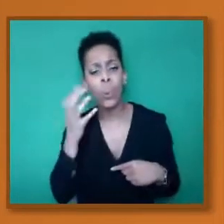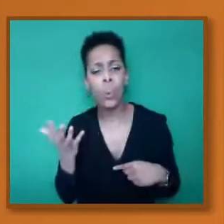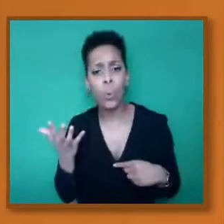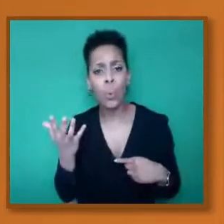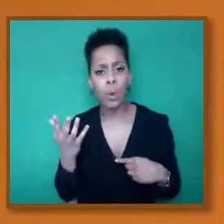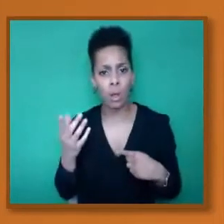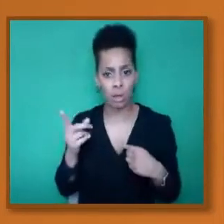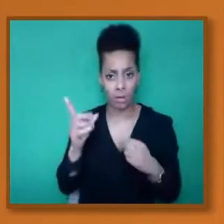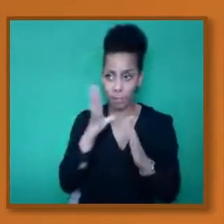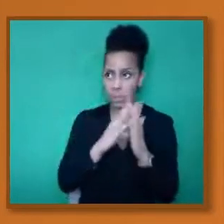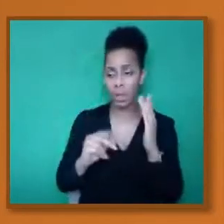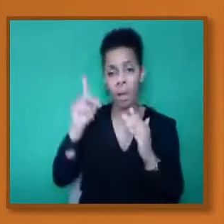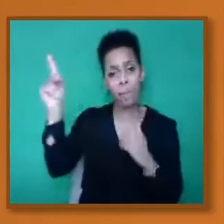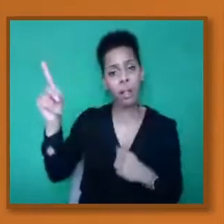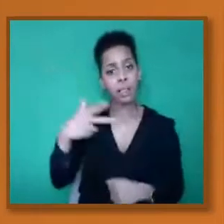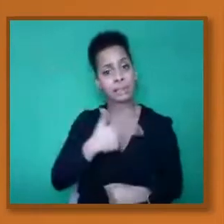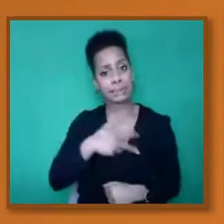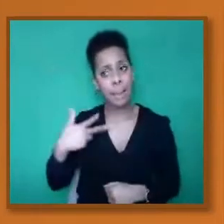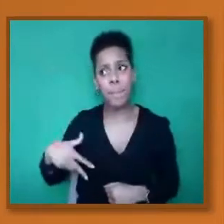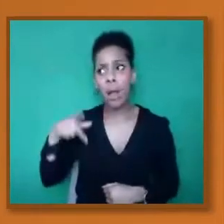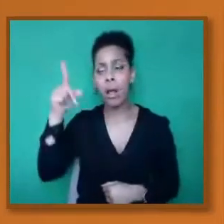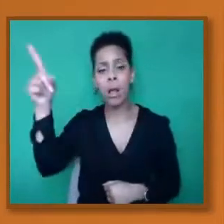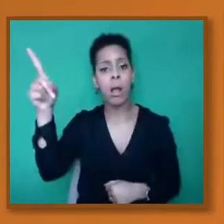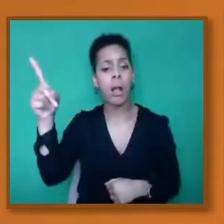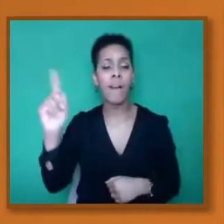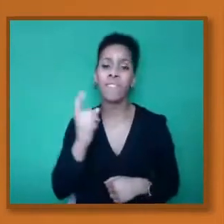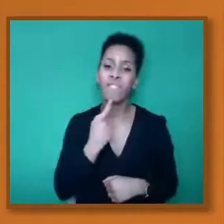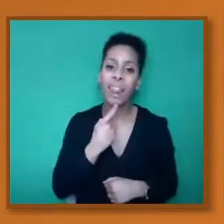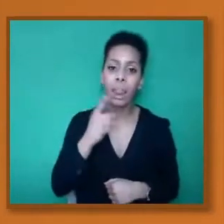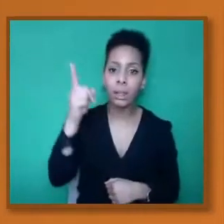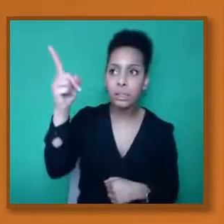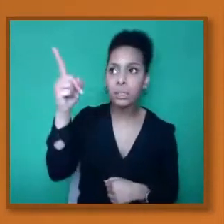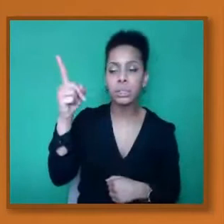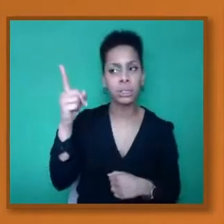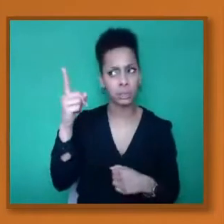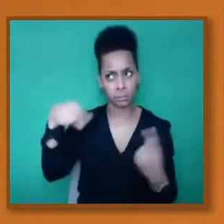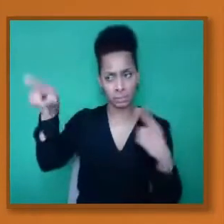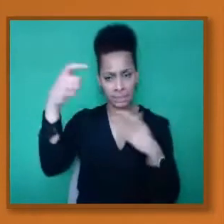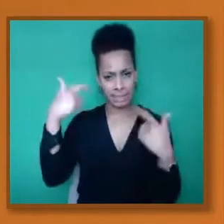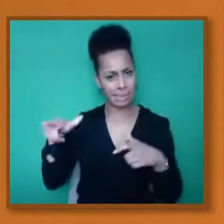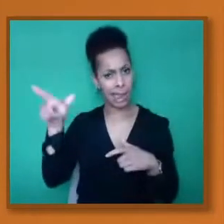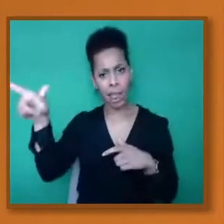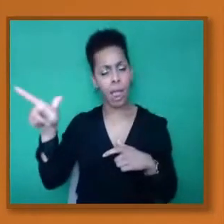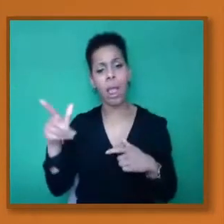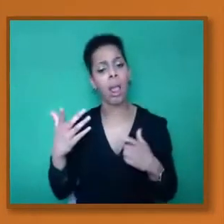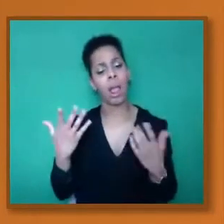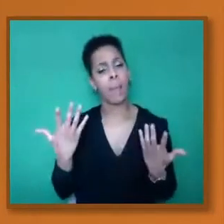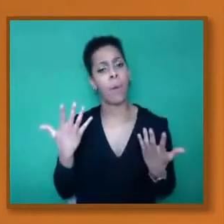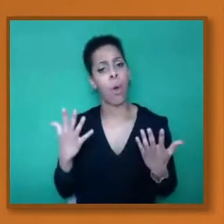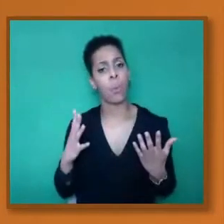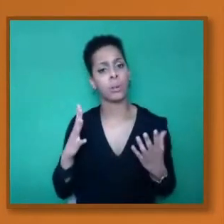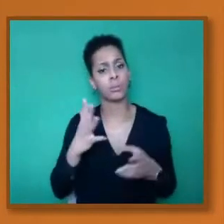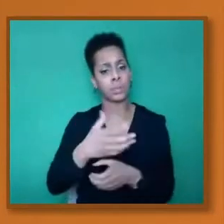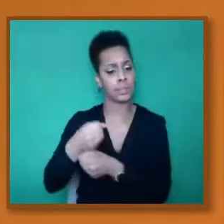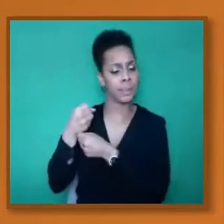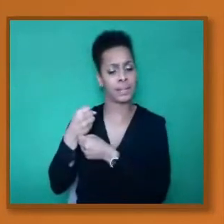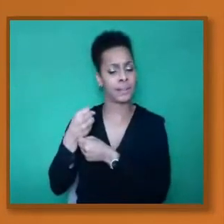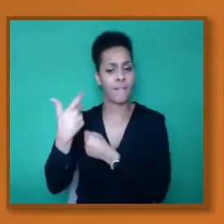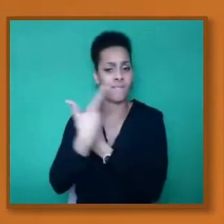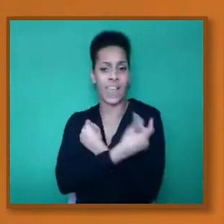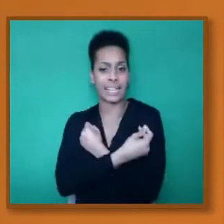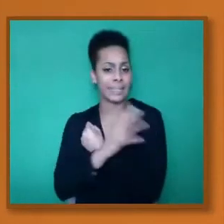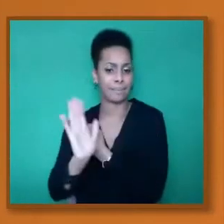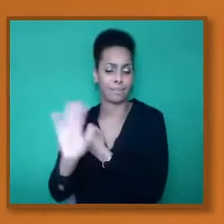Denmark and Finland, they have still got the suspension on the use of the Oxford AstraZeneca vaccine. So